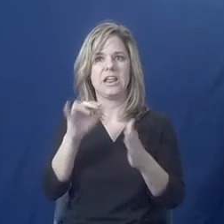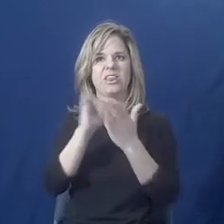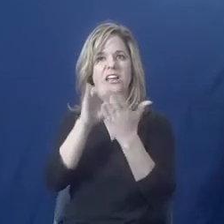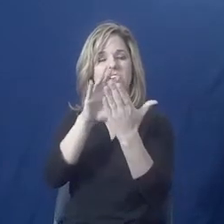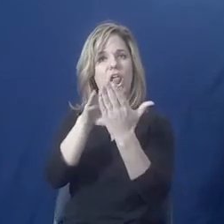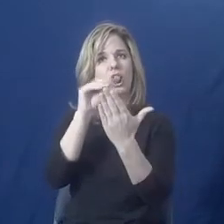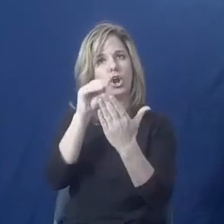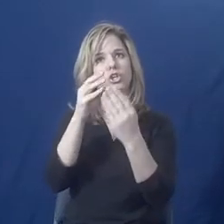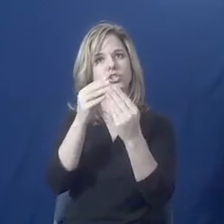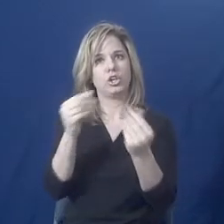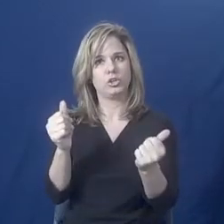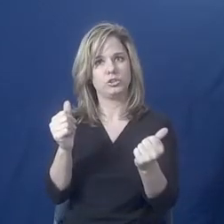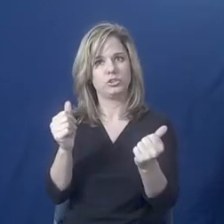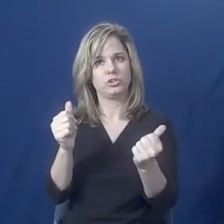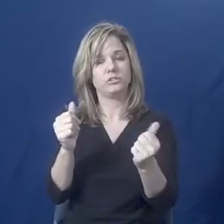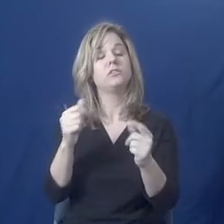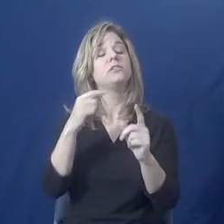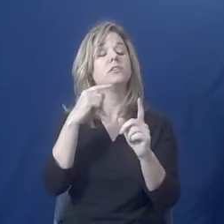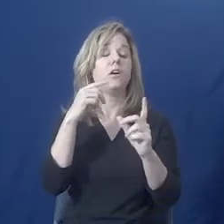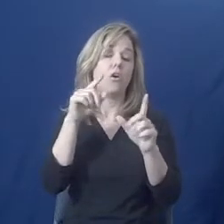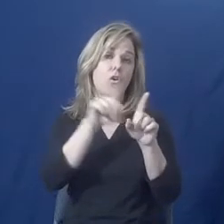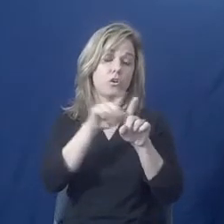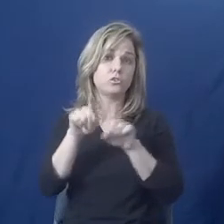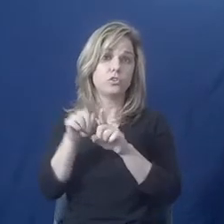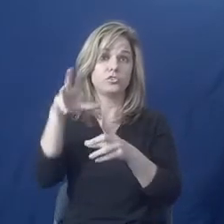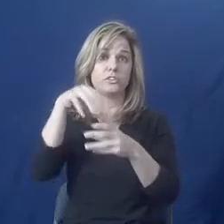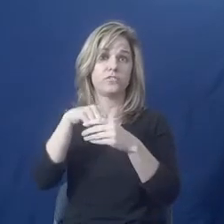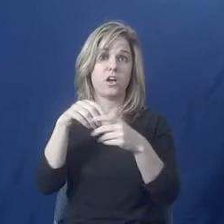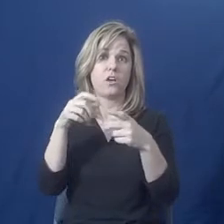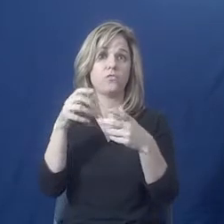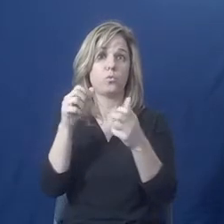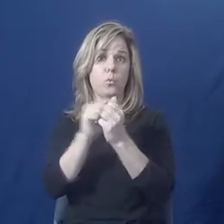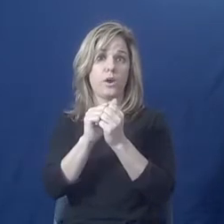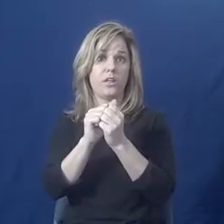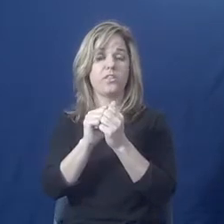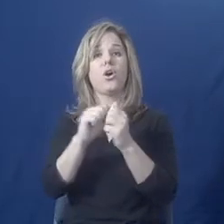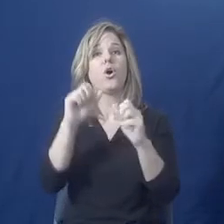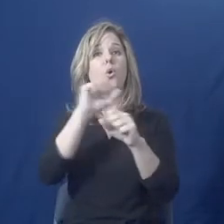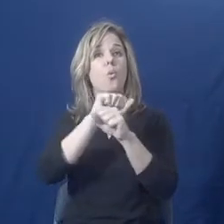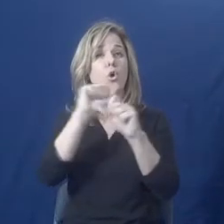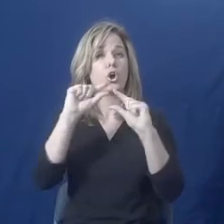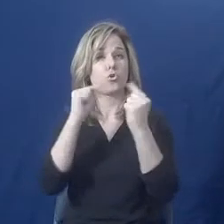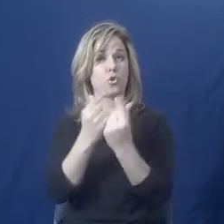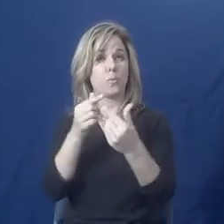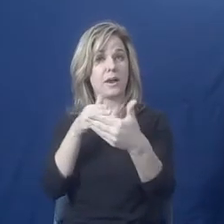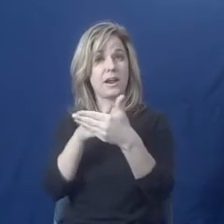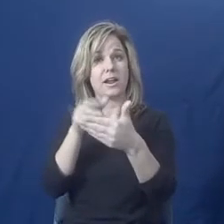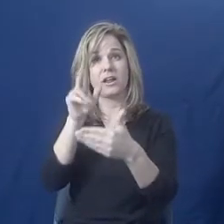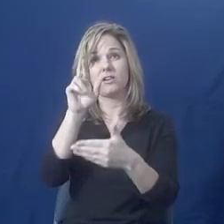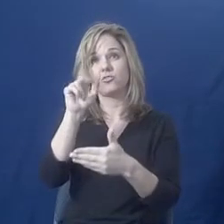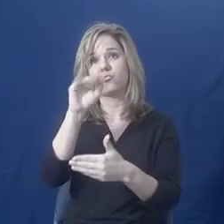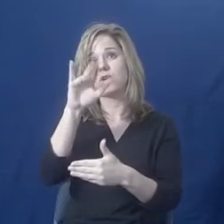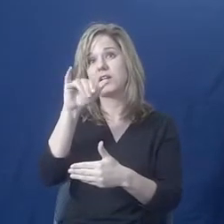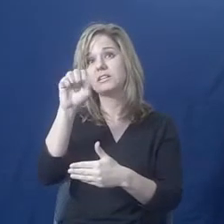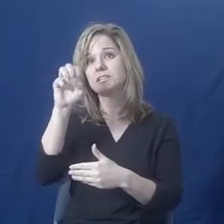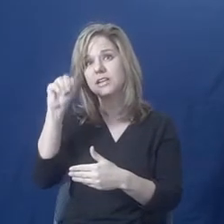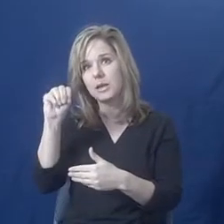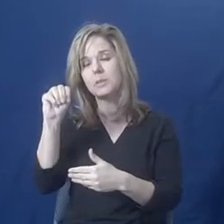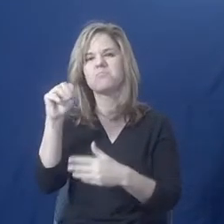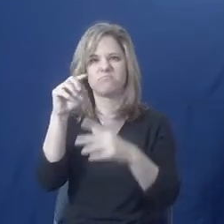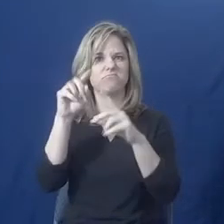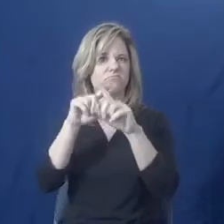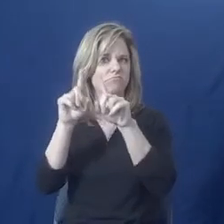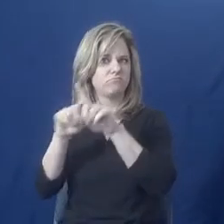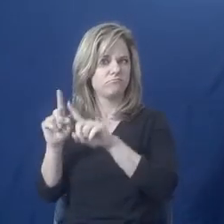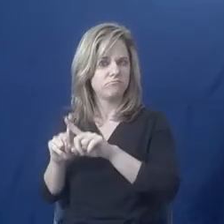Company Committee, the internal anti-racism work group, and the white aspiring allies to people of